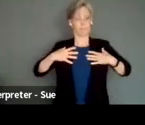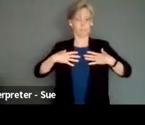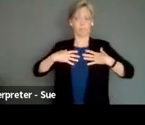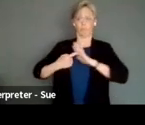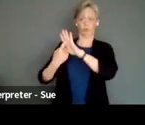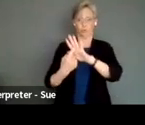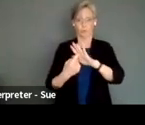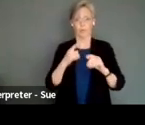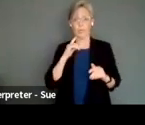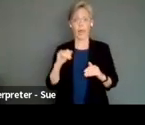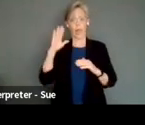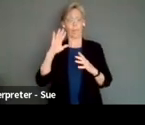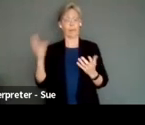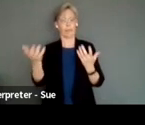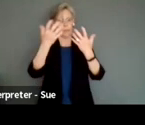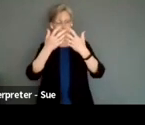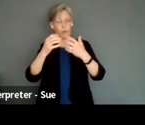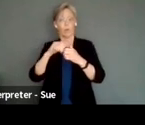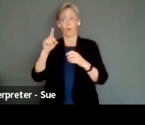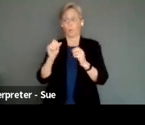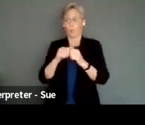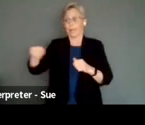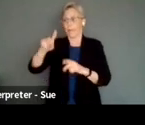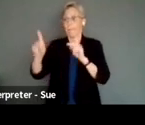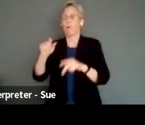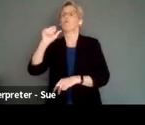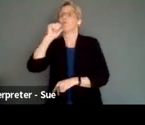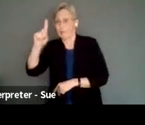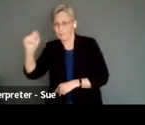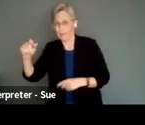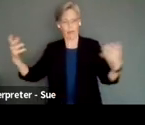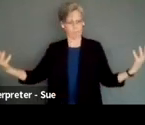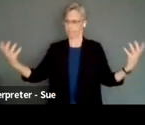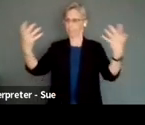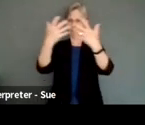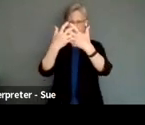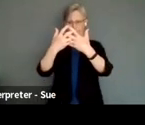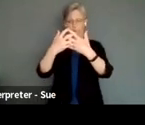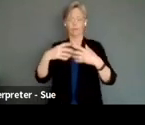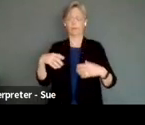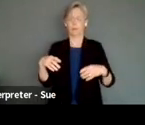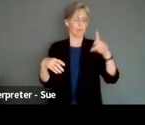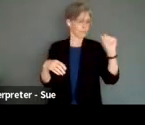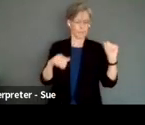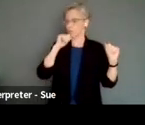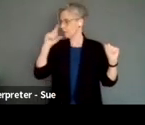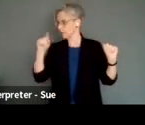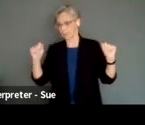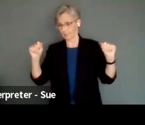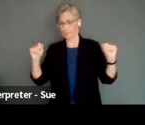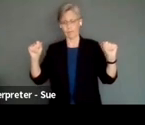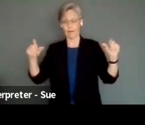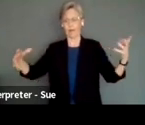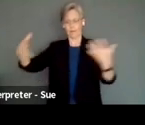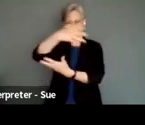integrated part is when we do that with our non disabled peers. So it's an integrated cast of disabled and non disabled artists. But the difference is, it's